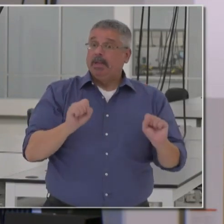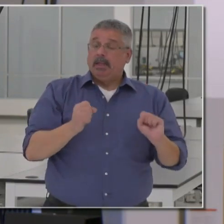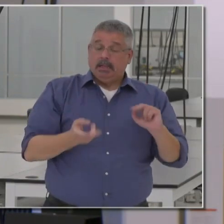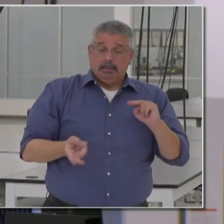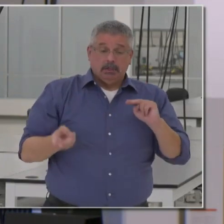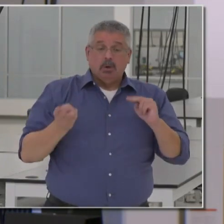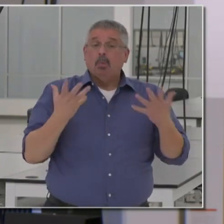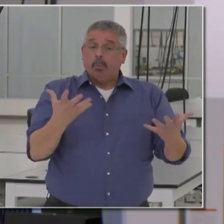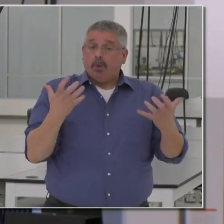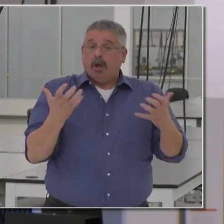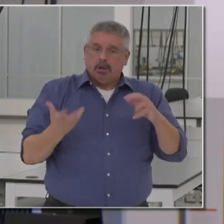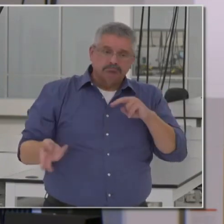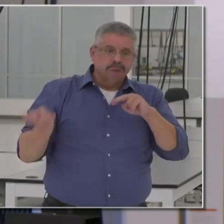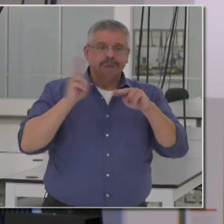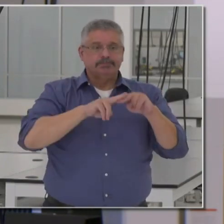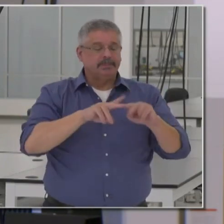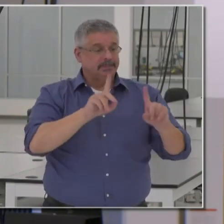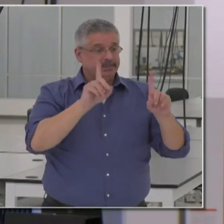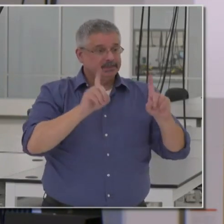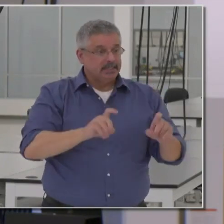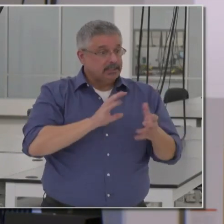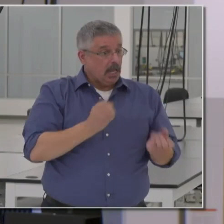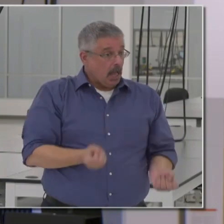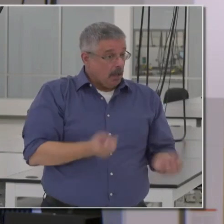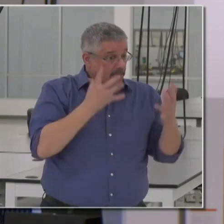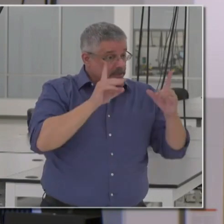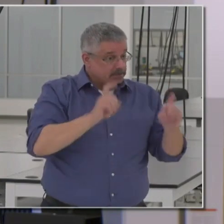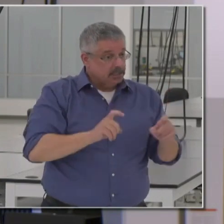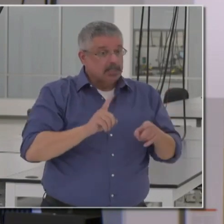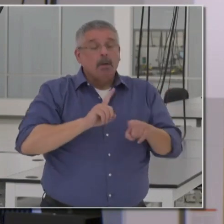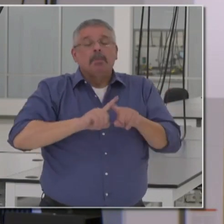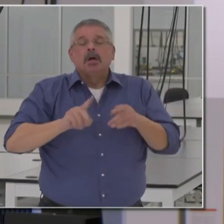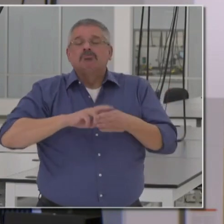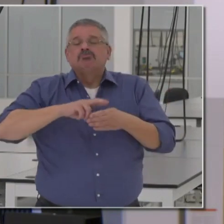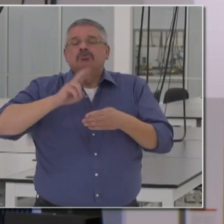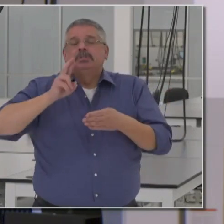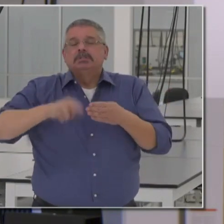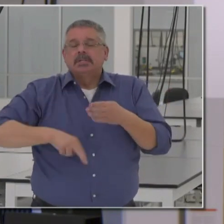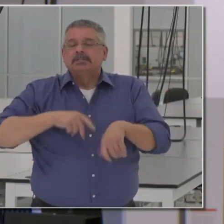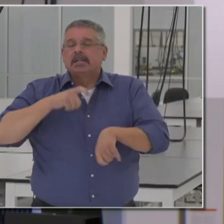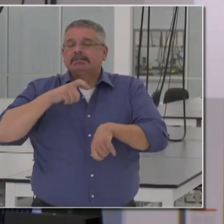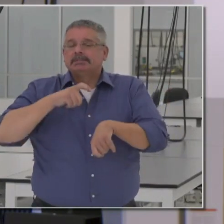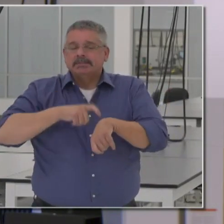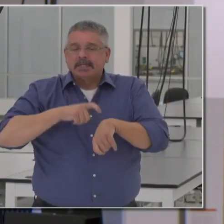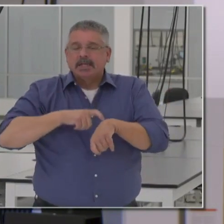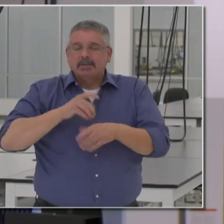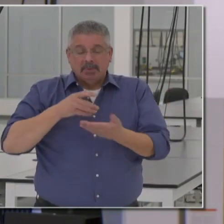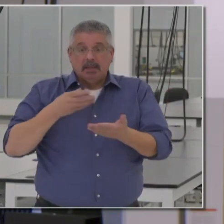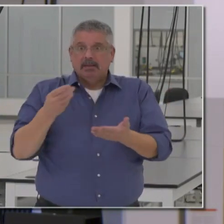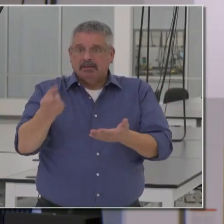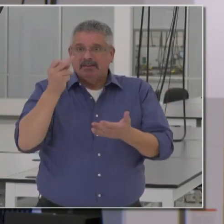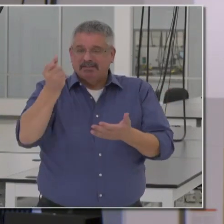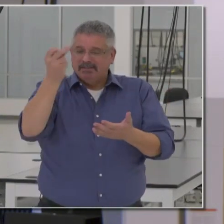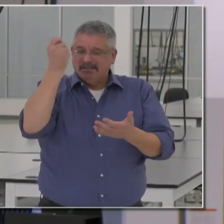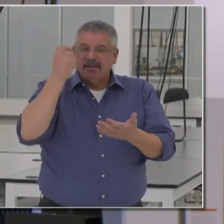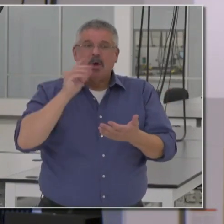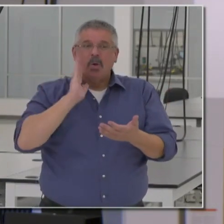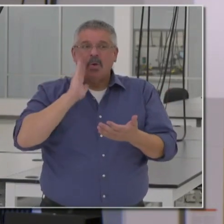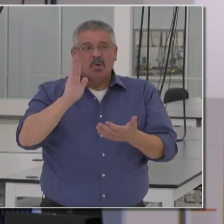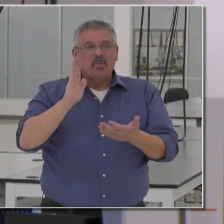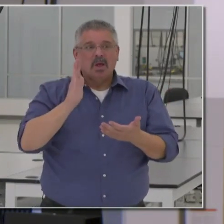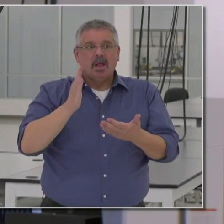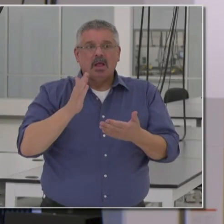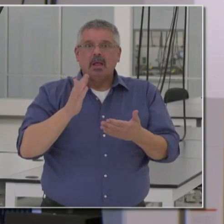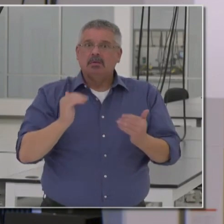only the testing in terms of volume, but the test results decreasing in time will help advance those